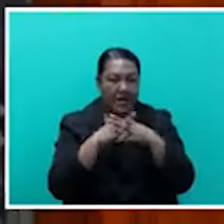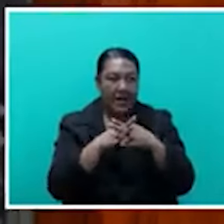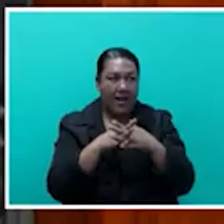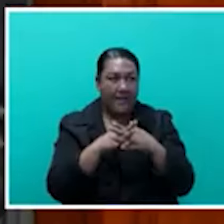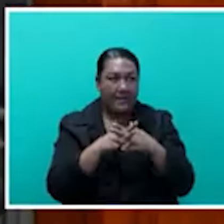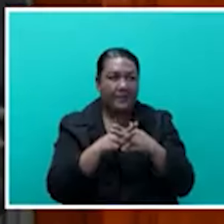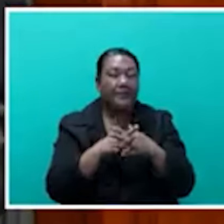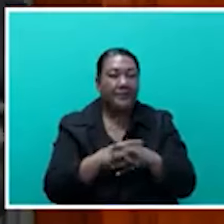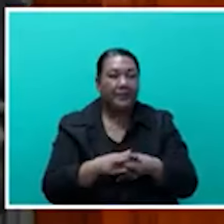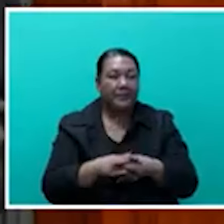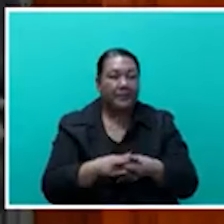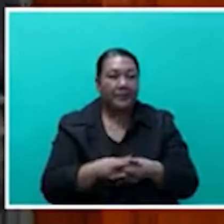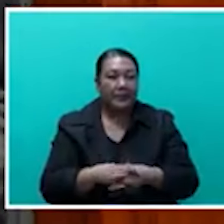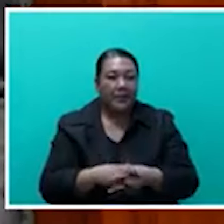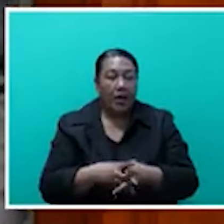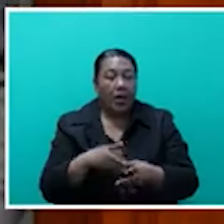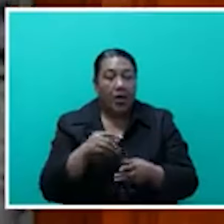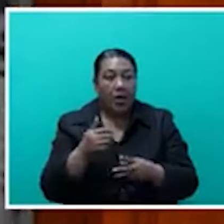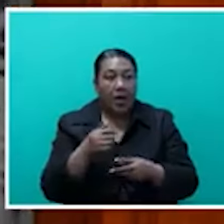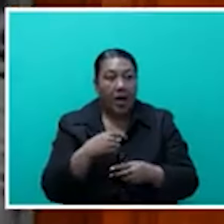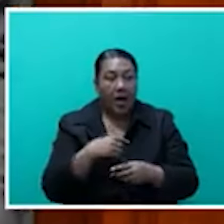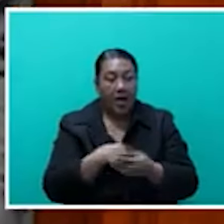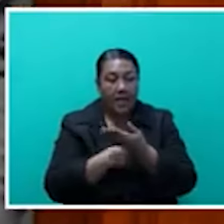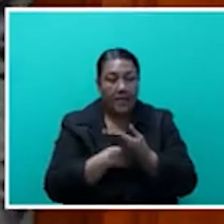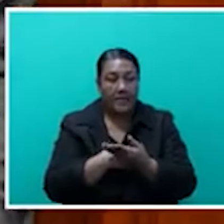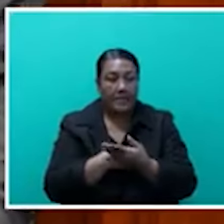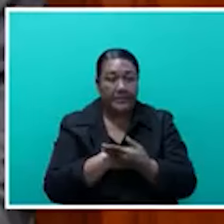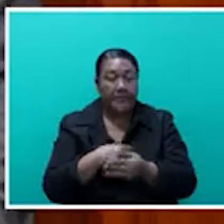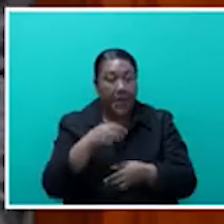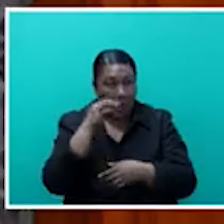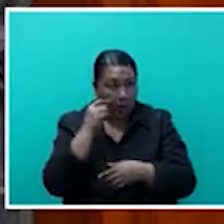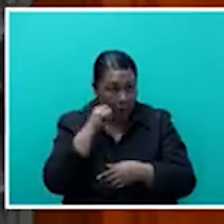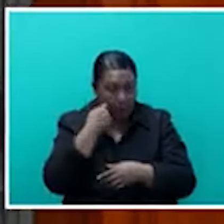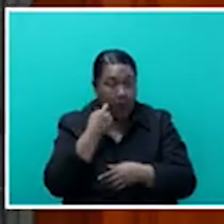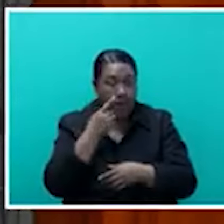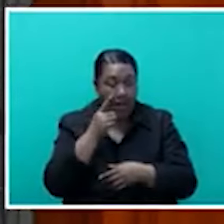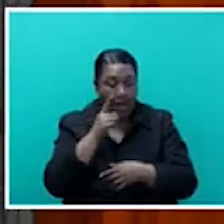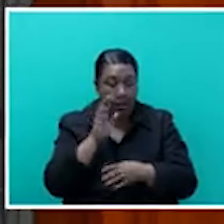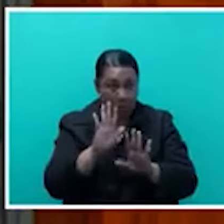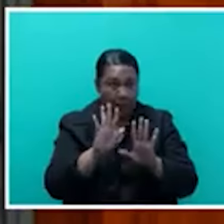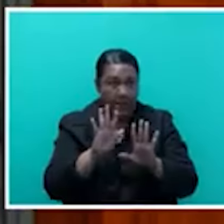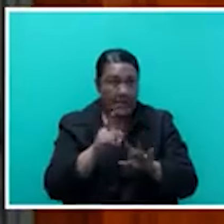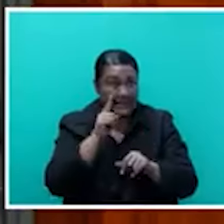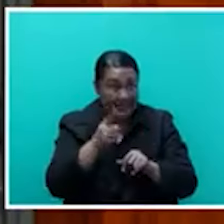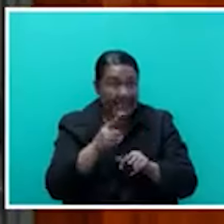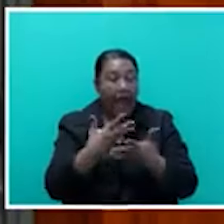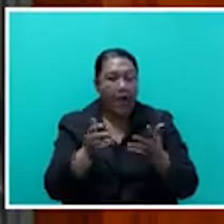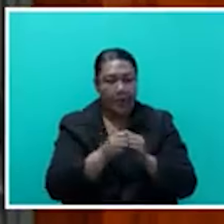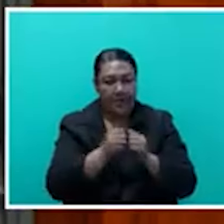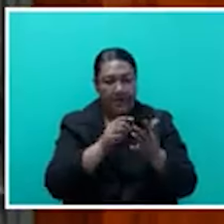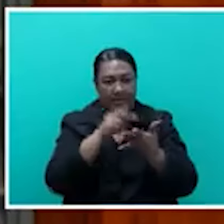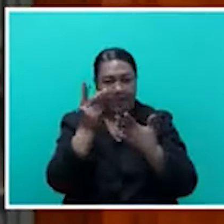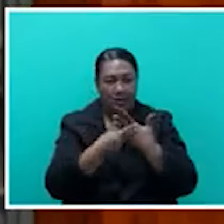come to fruition. I will wait, Honourable Speaker, to see how many of these projects that